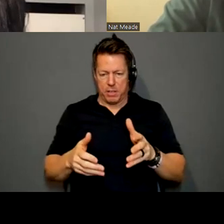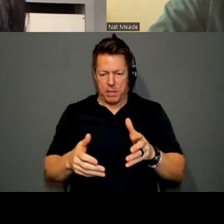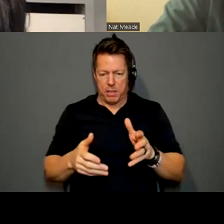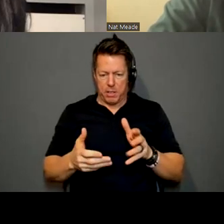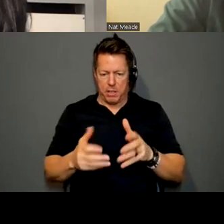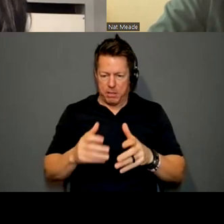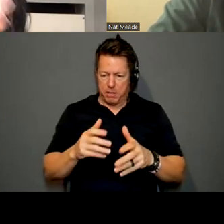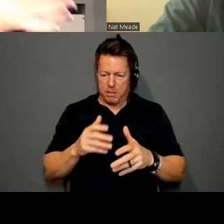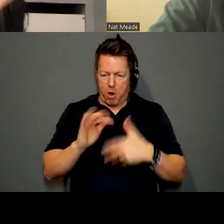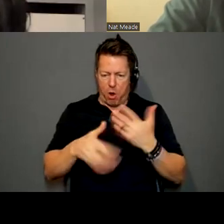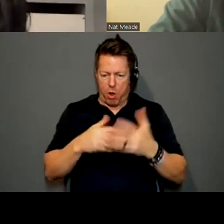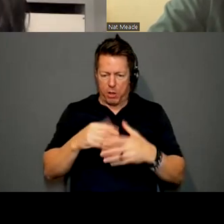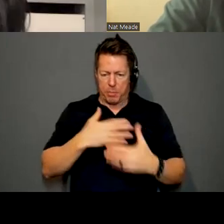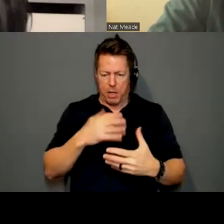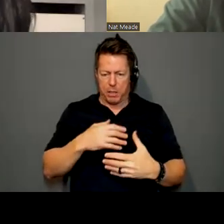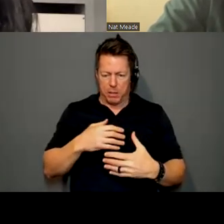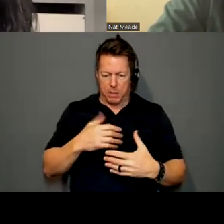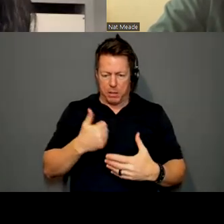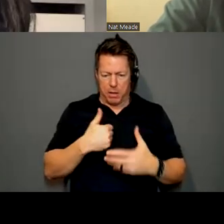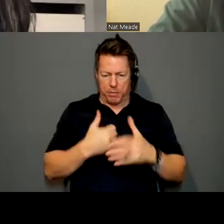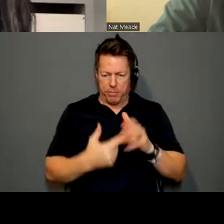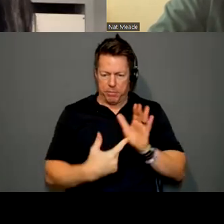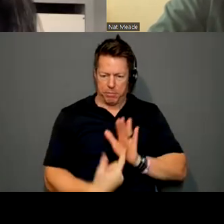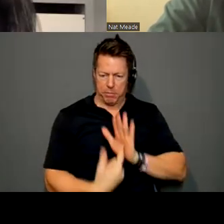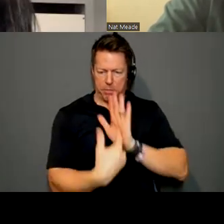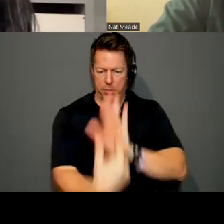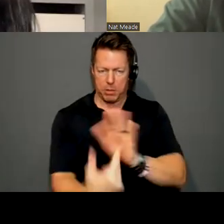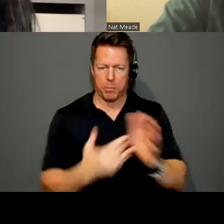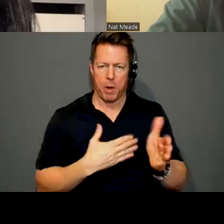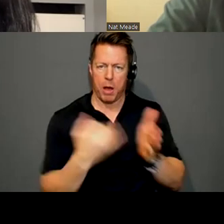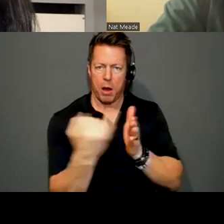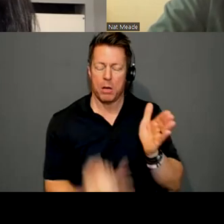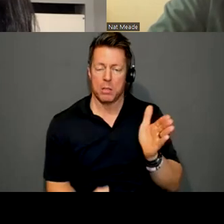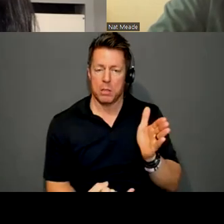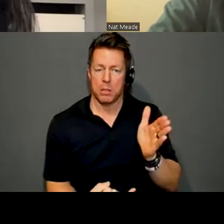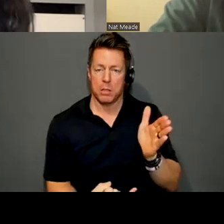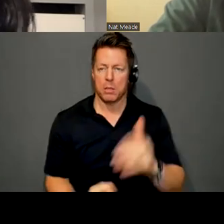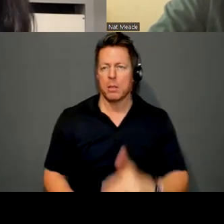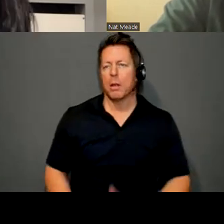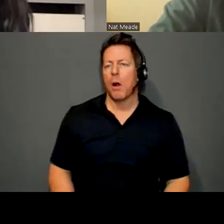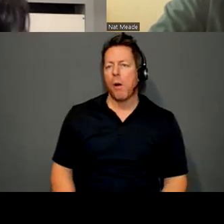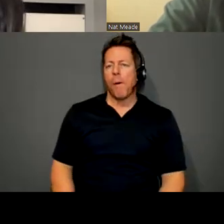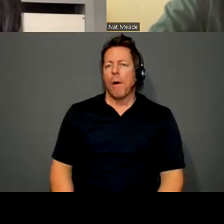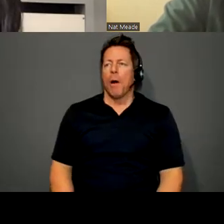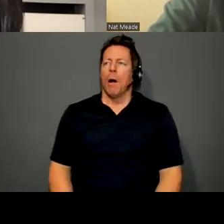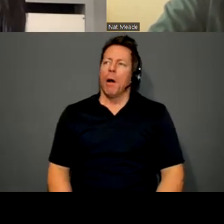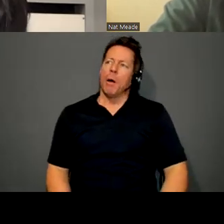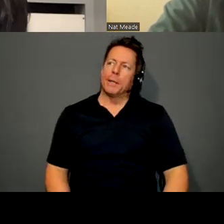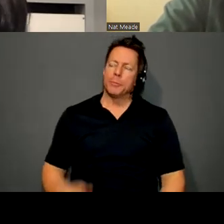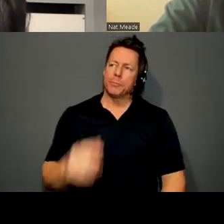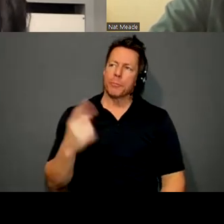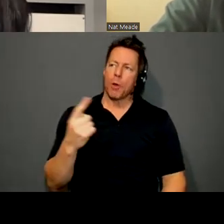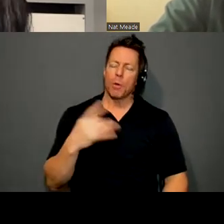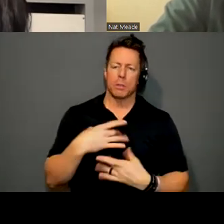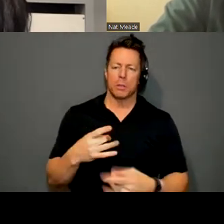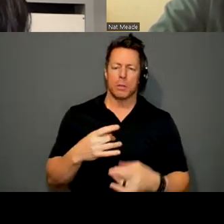so mirrors that. And I'm always interested in what forms